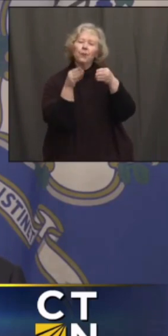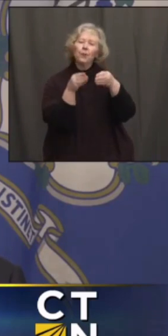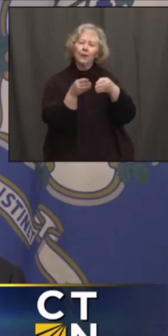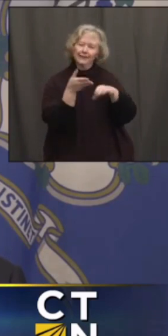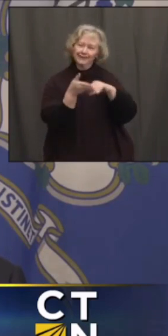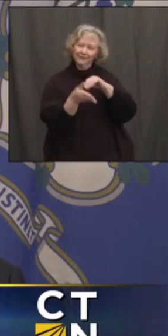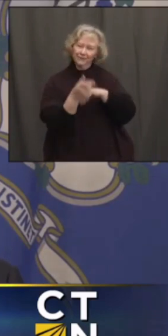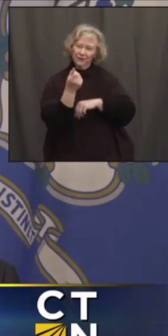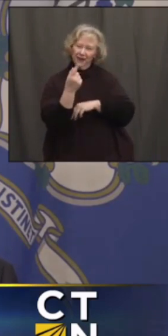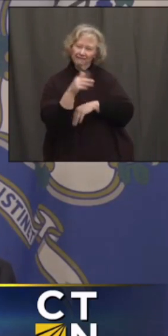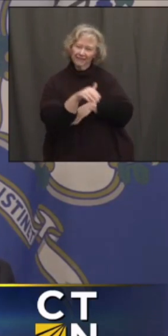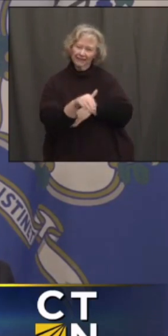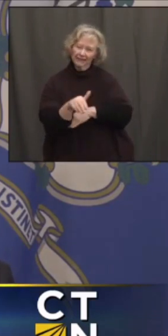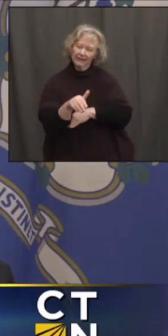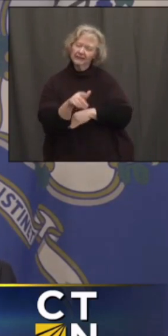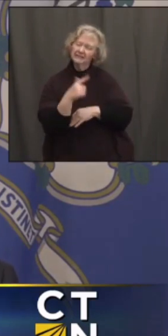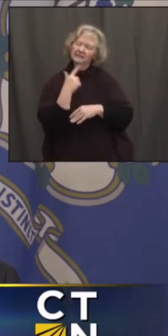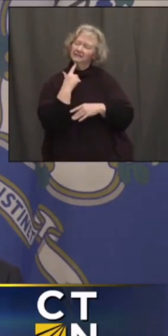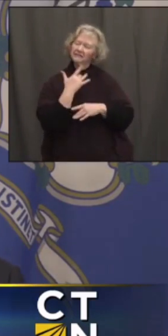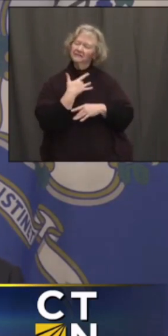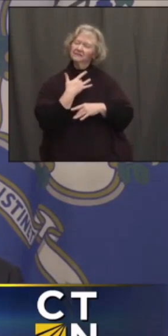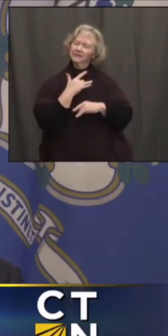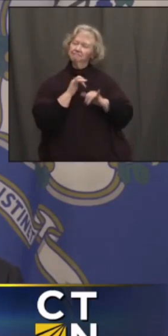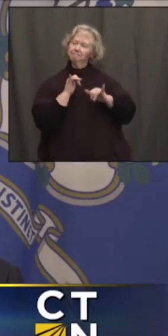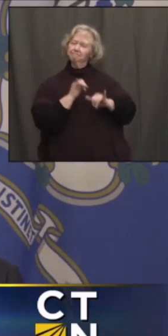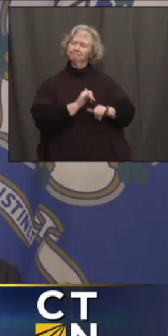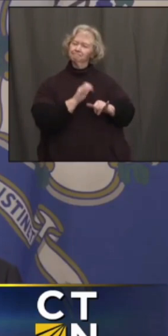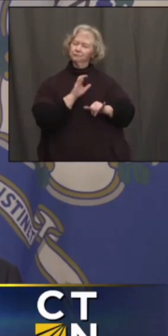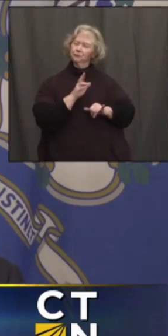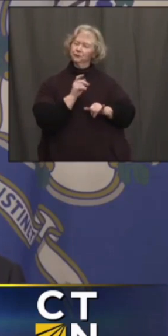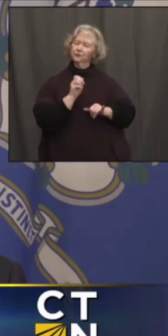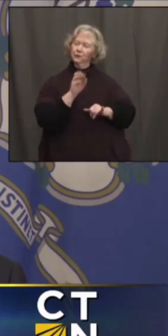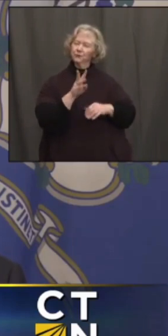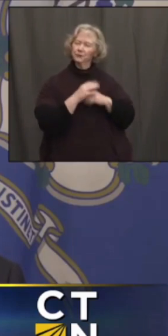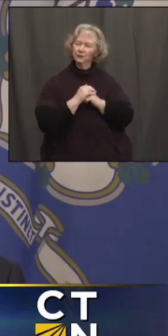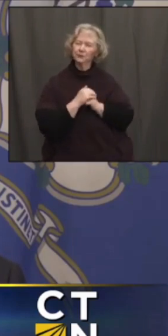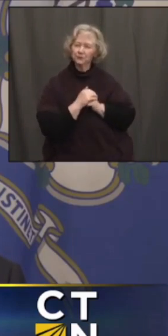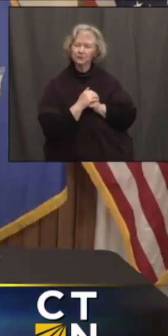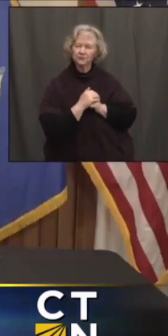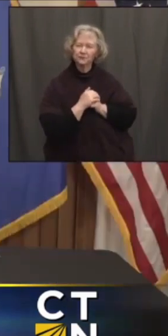probably a thoughtful thing to do to keep that curfew going just a little bit longer.